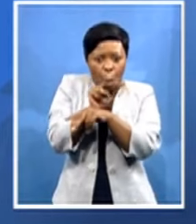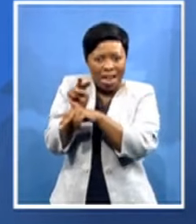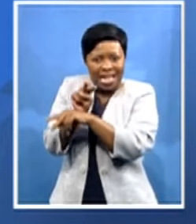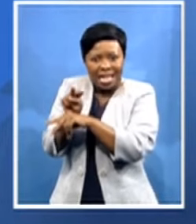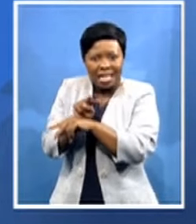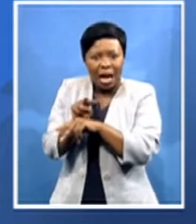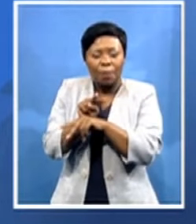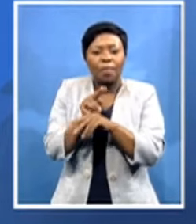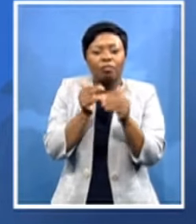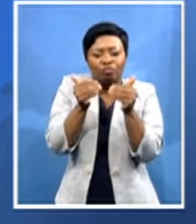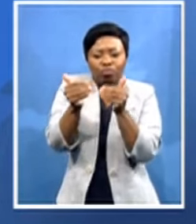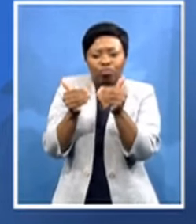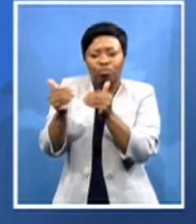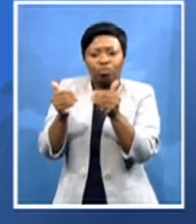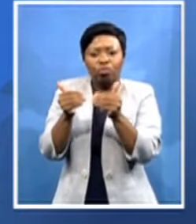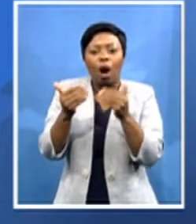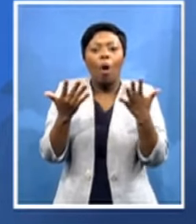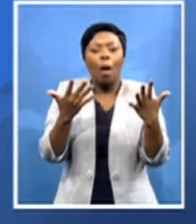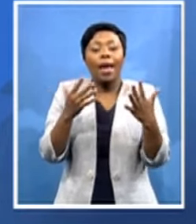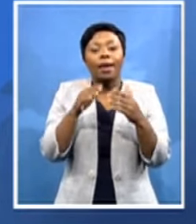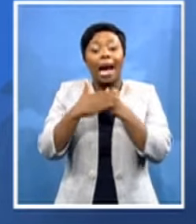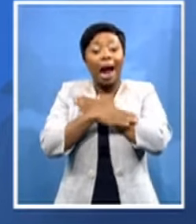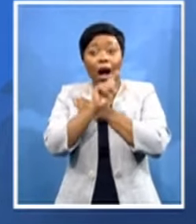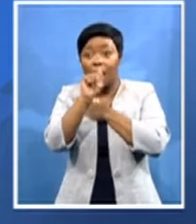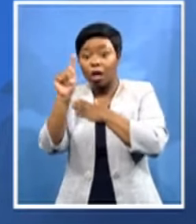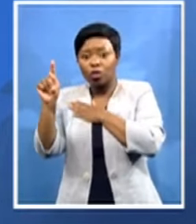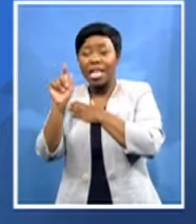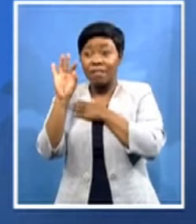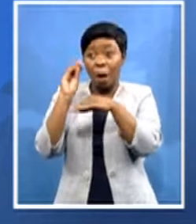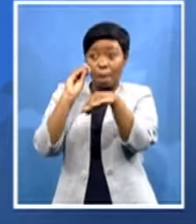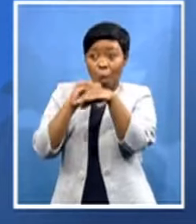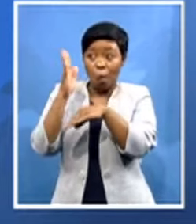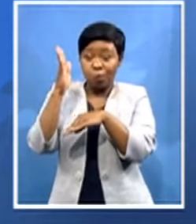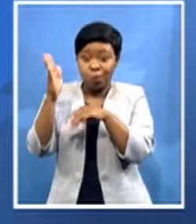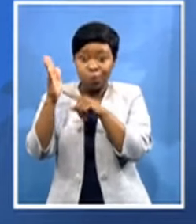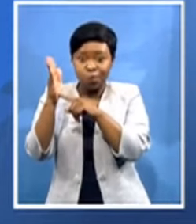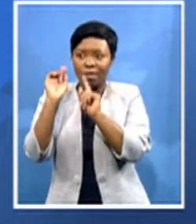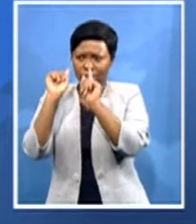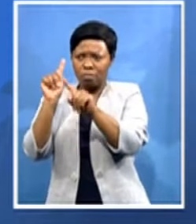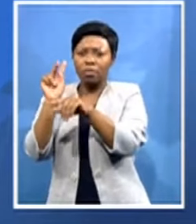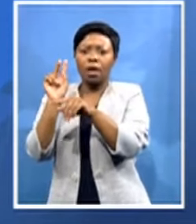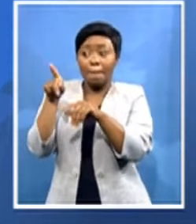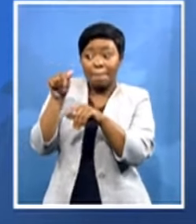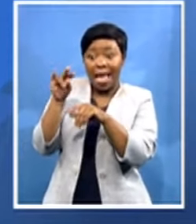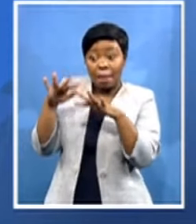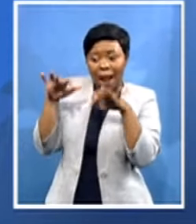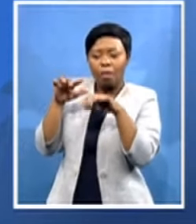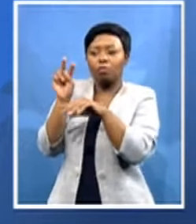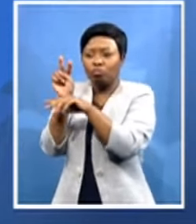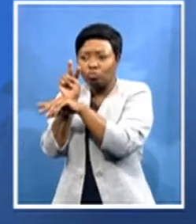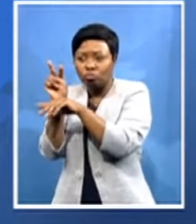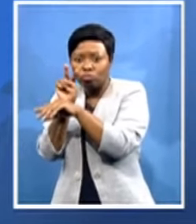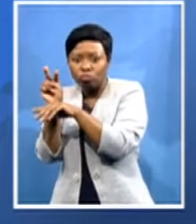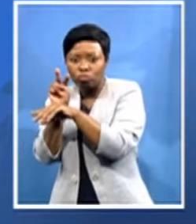wherever there would be a problem wherever there is a problem pan-african parliament uh just gets into that